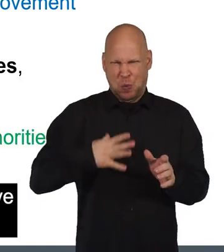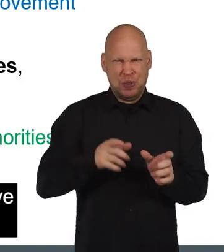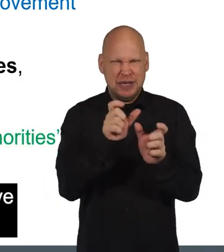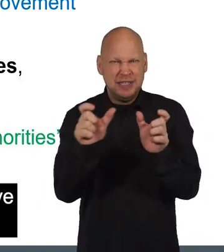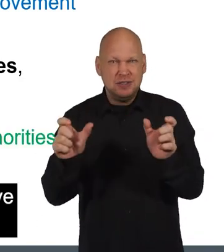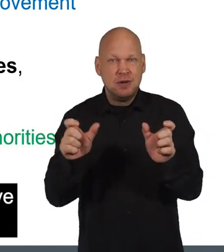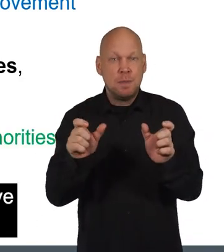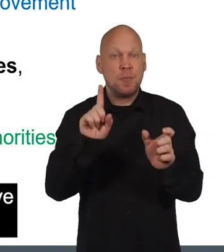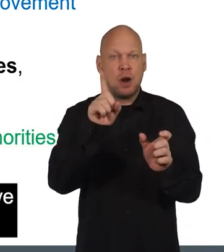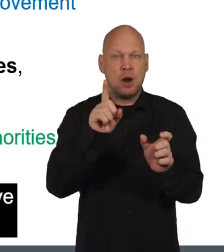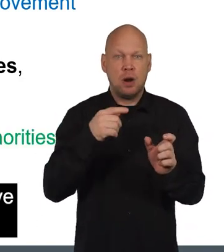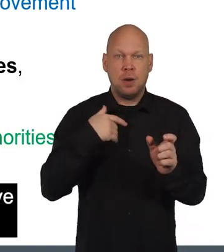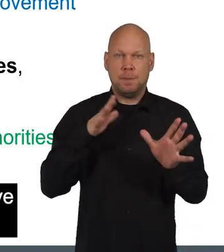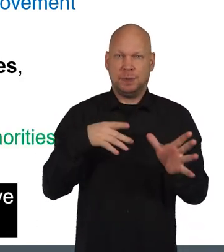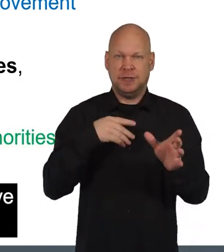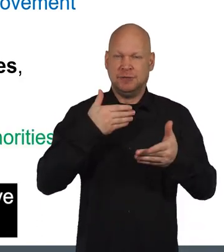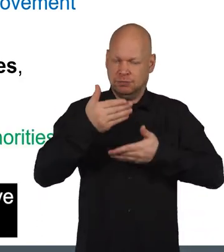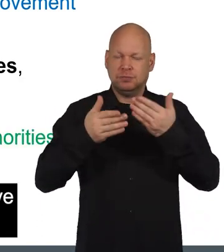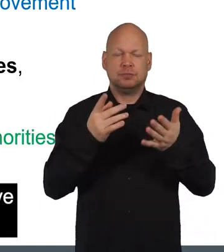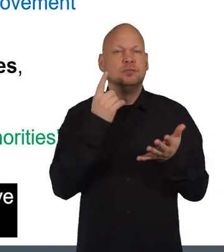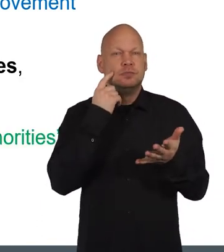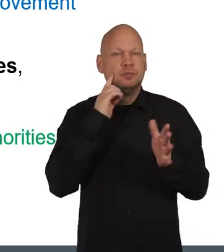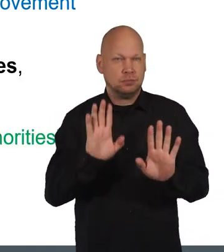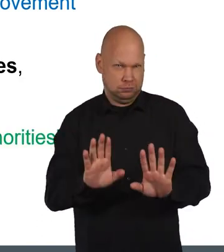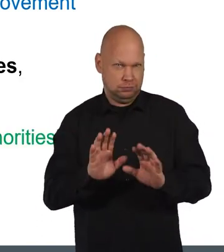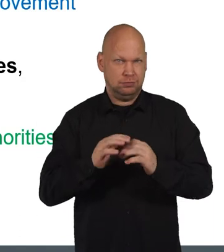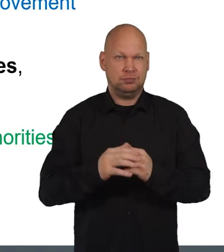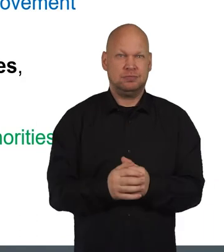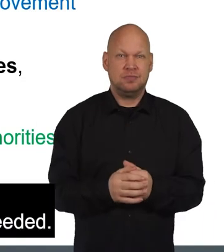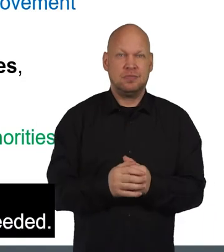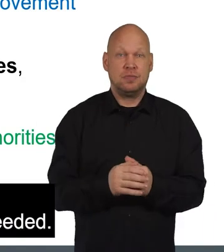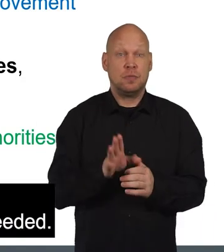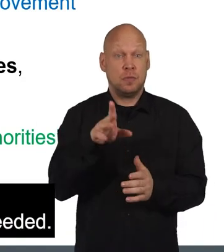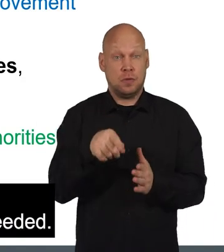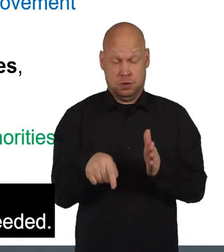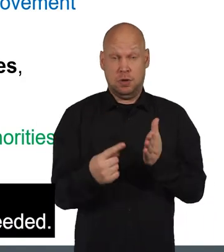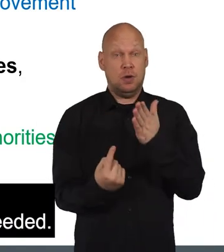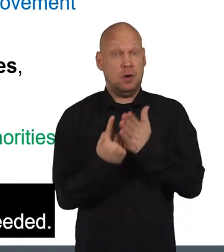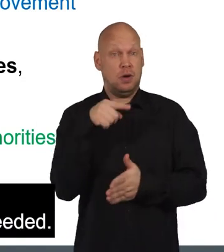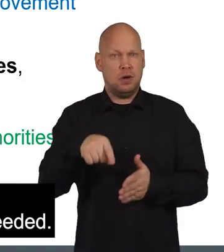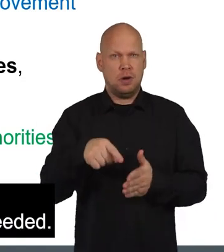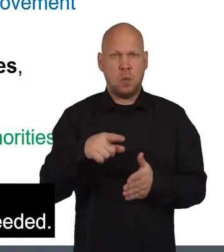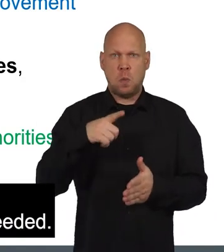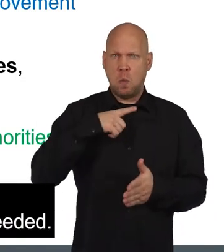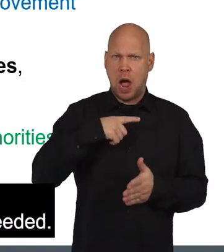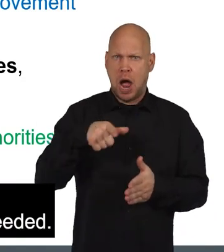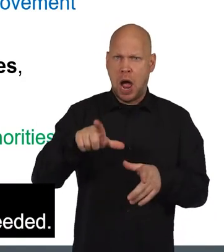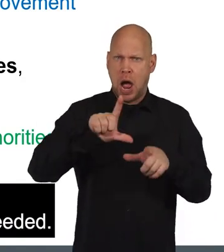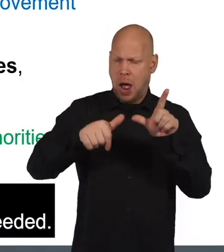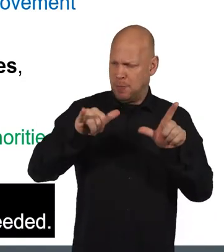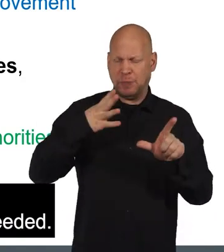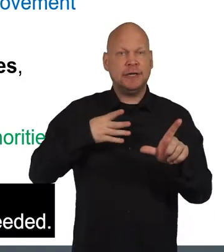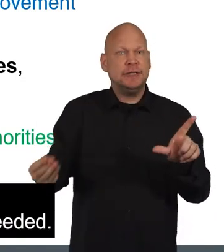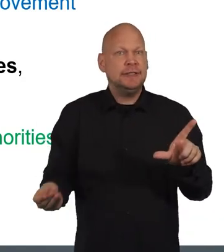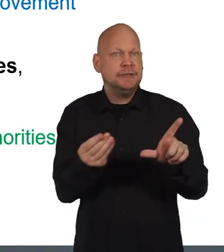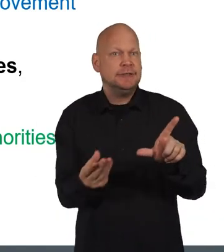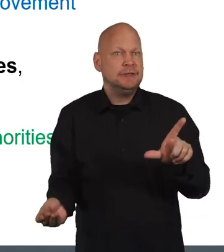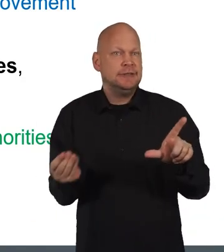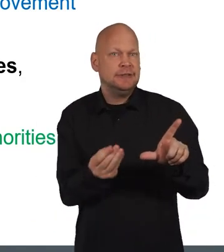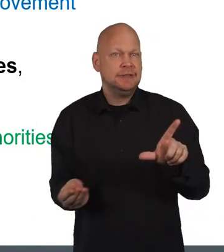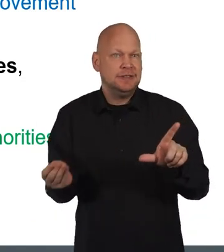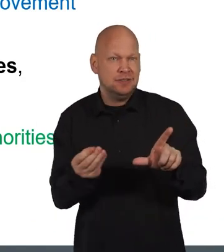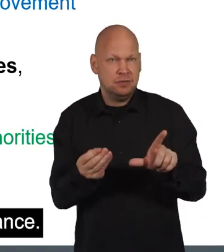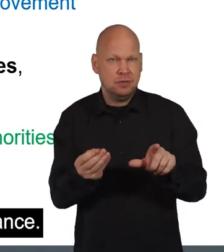especially when we've just described it so simply. But on this occasion, there are reasons why the jargon might be needed.